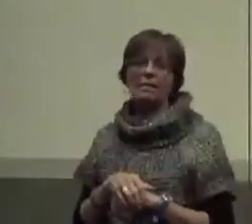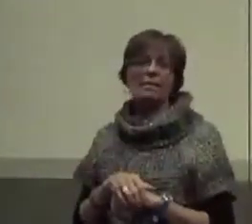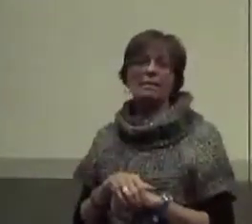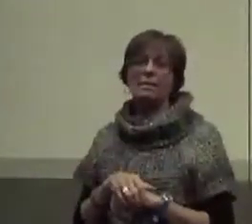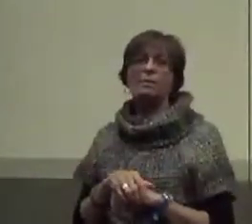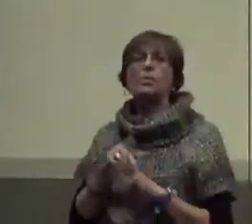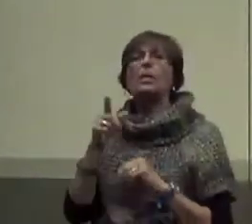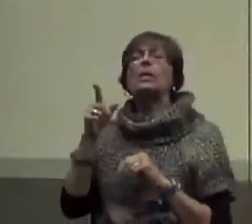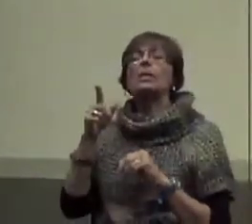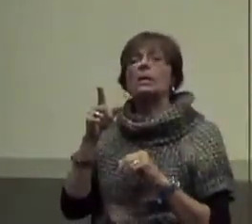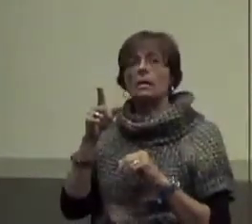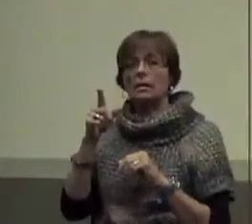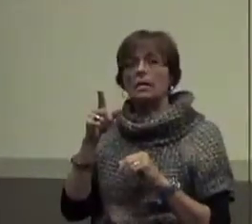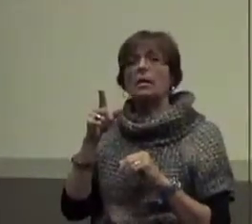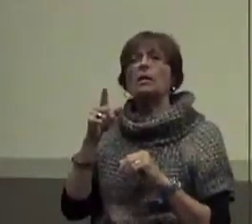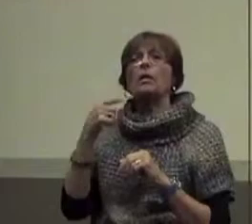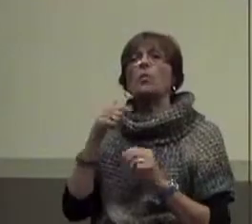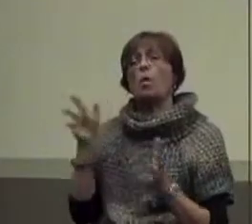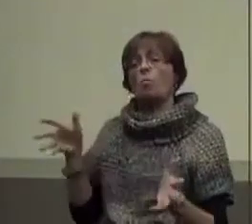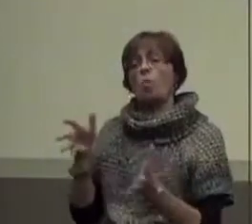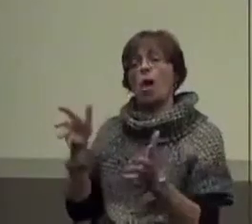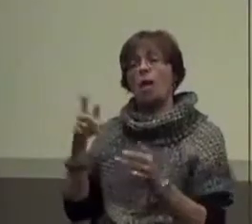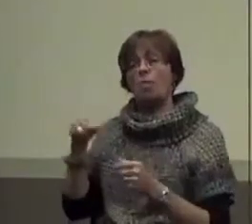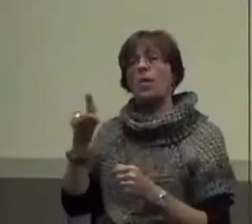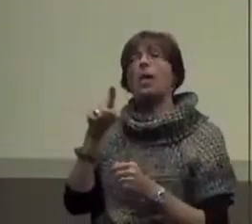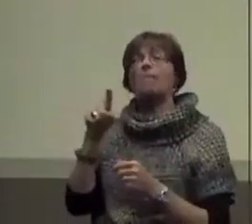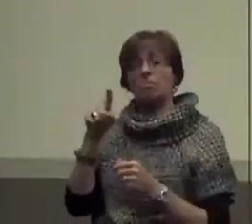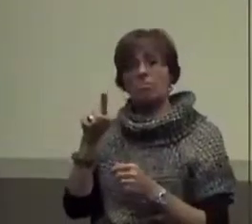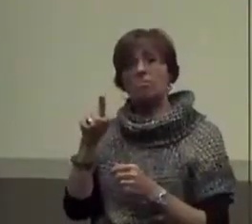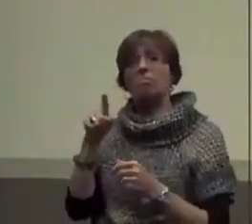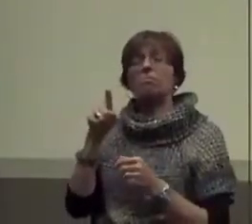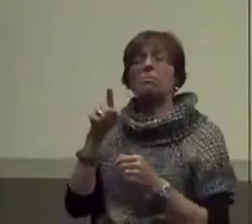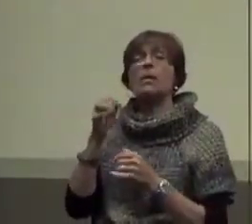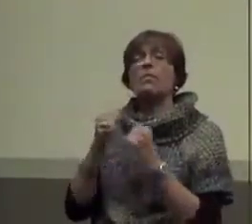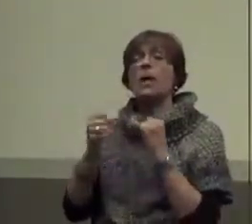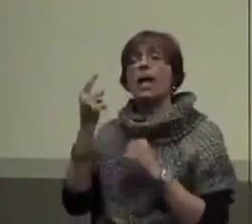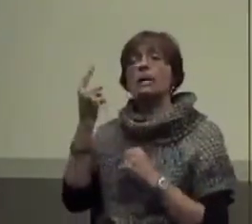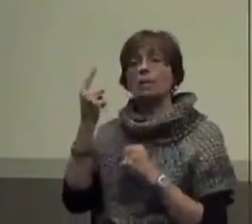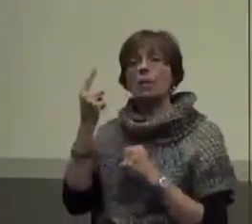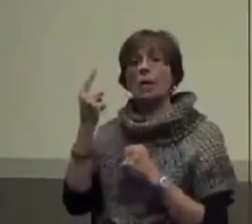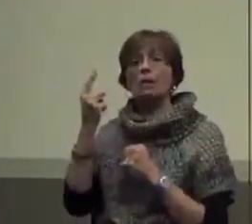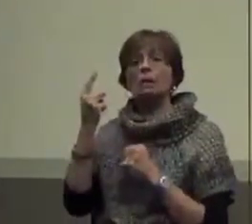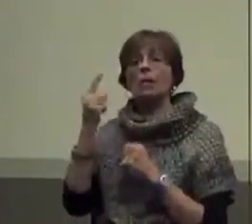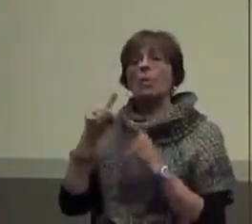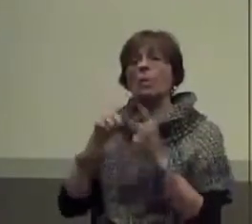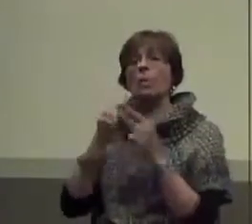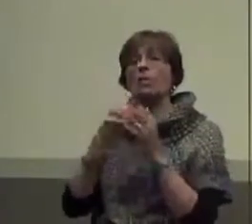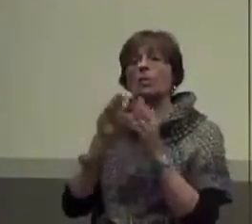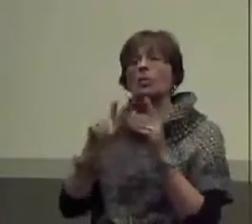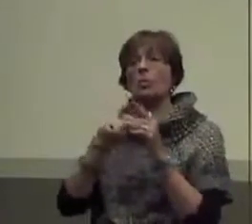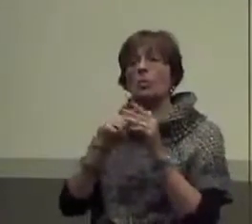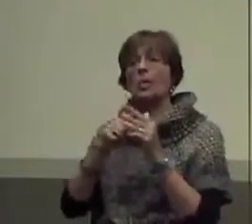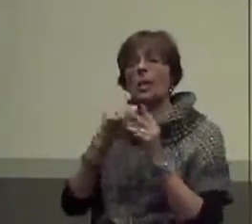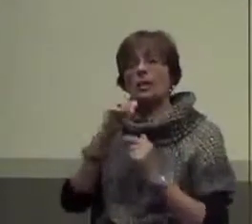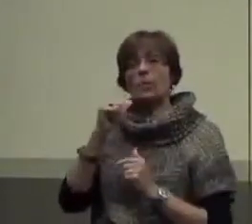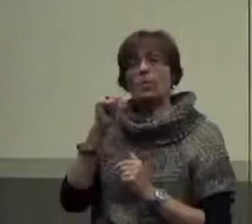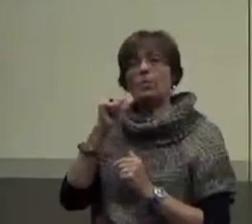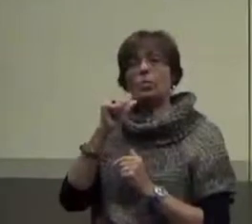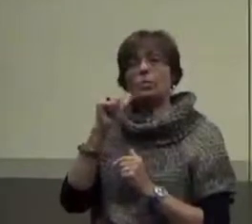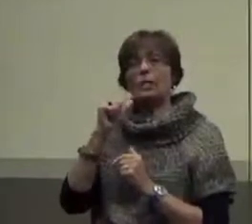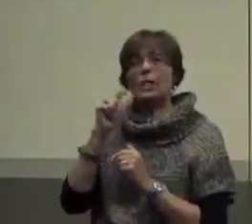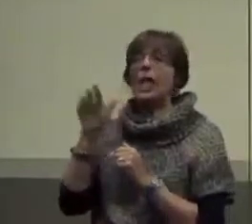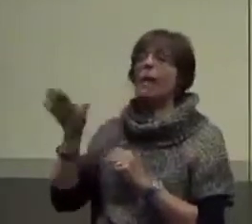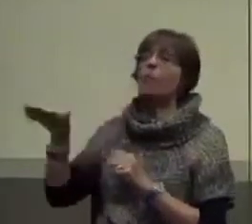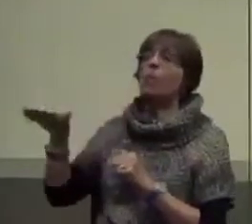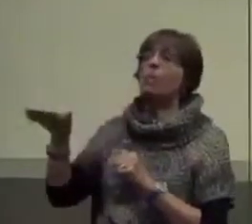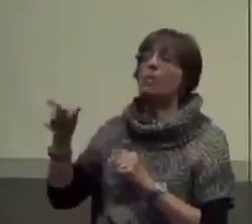Now, we're going to prompt them. Right? And this is the last one. Right? When the student begins refusing, you're going prompt them. Hey, buddy.